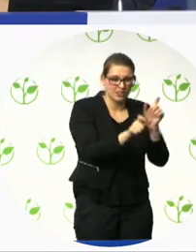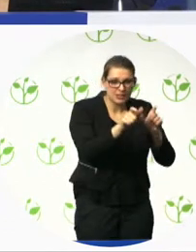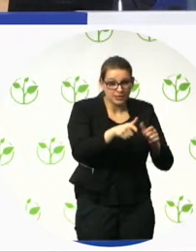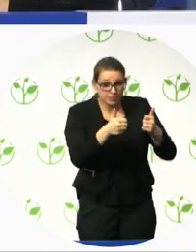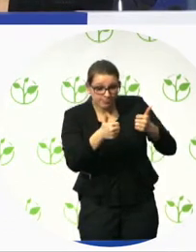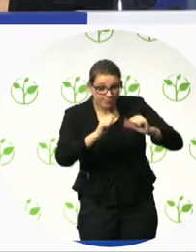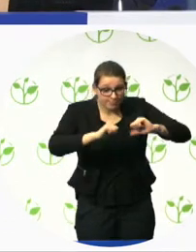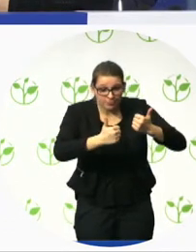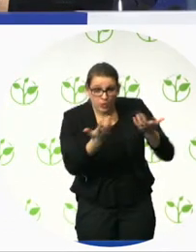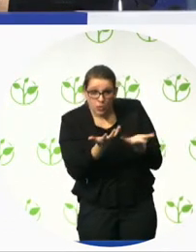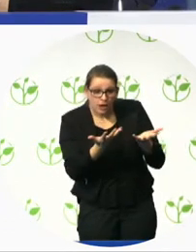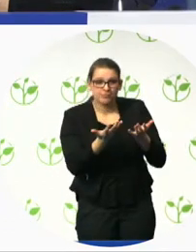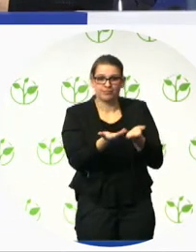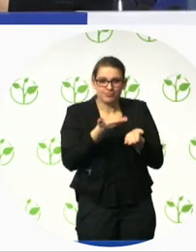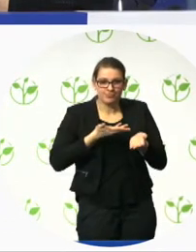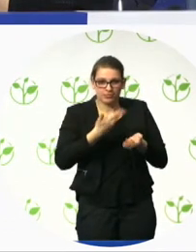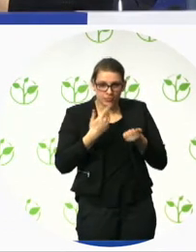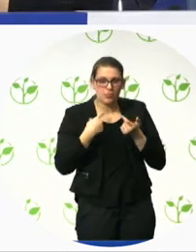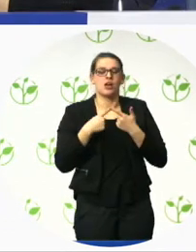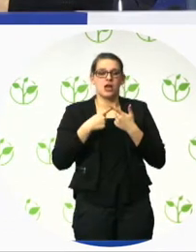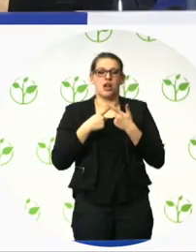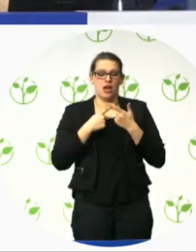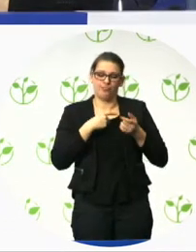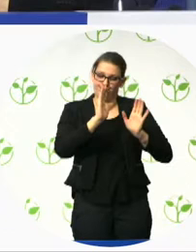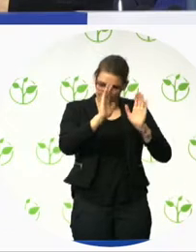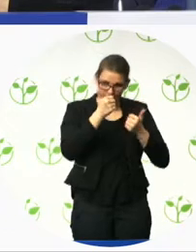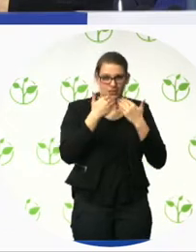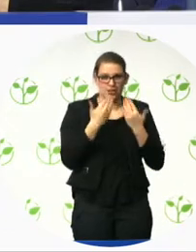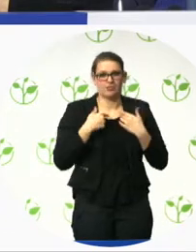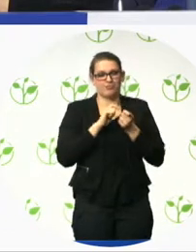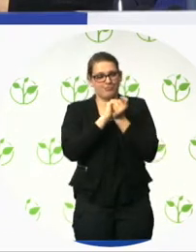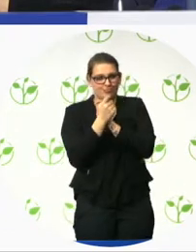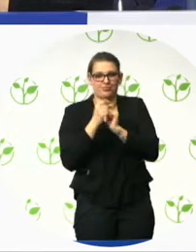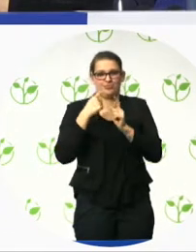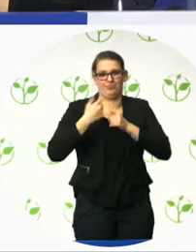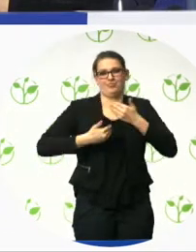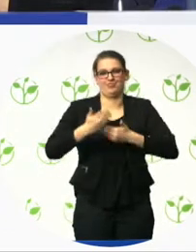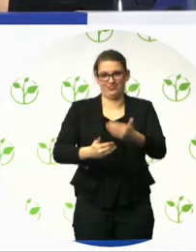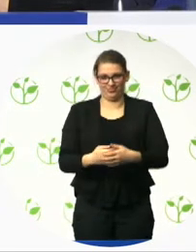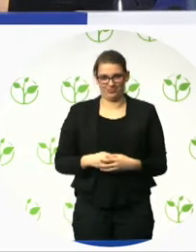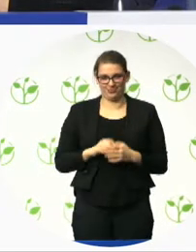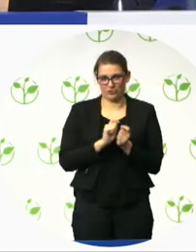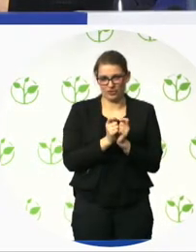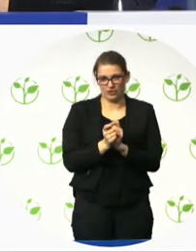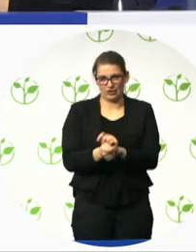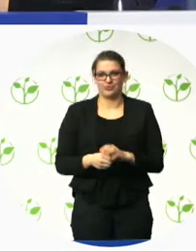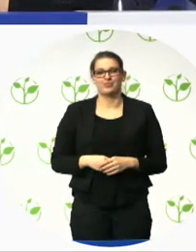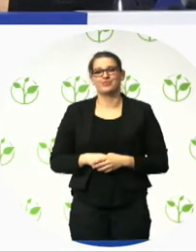you can see what he said there. And that's why it reminded me why we are as determined as we are to make these changes.